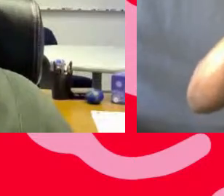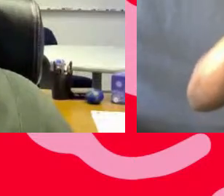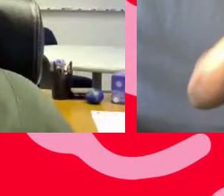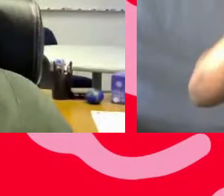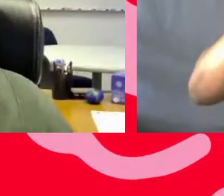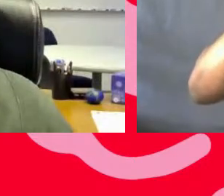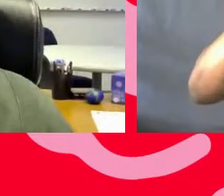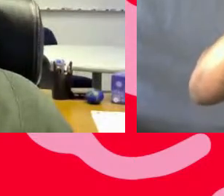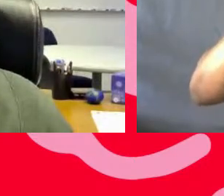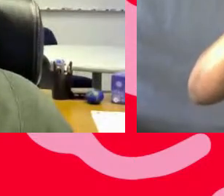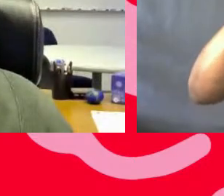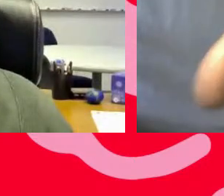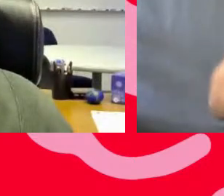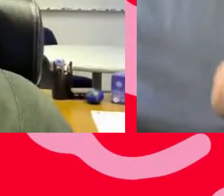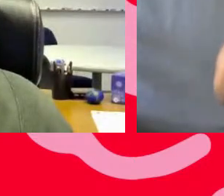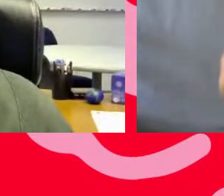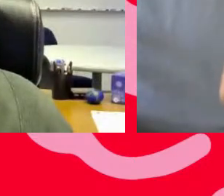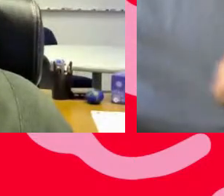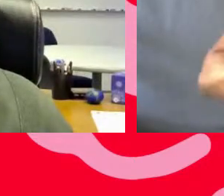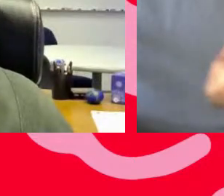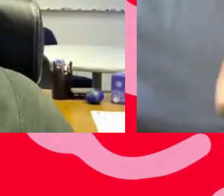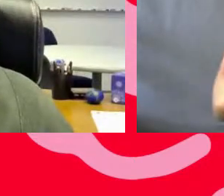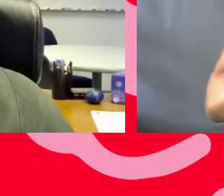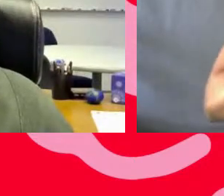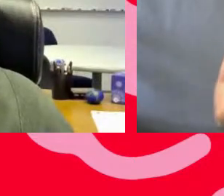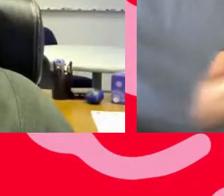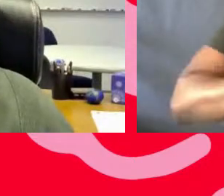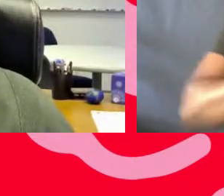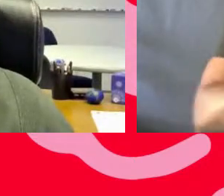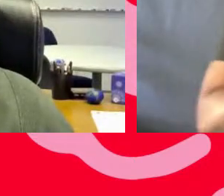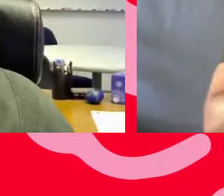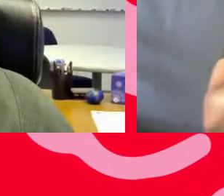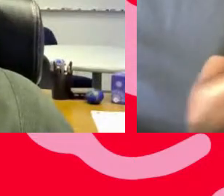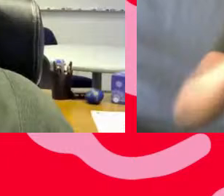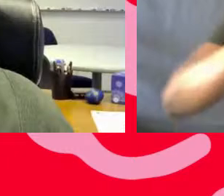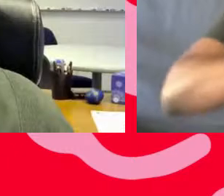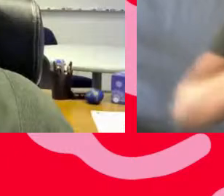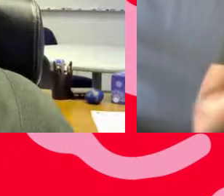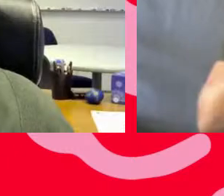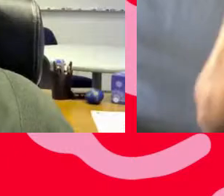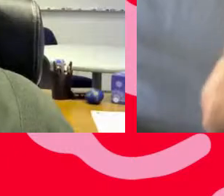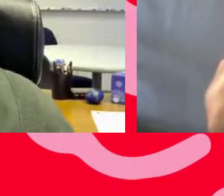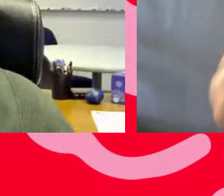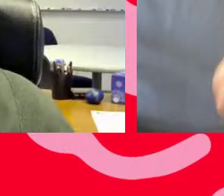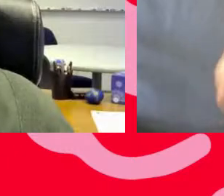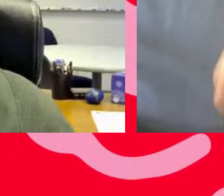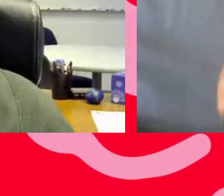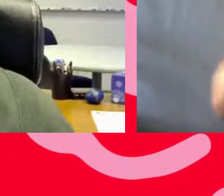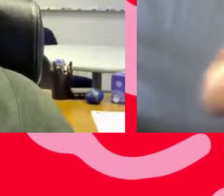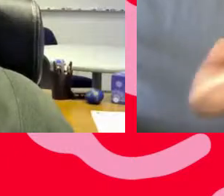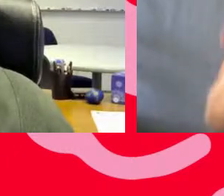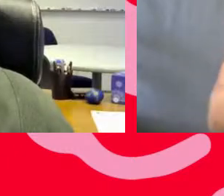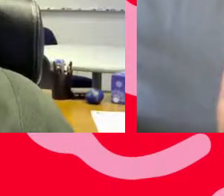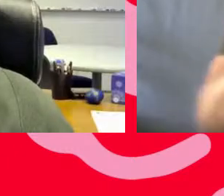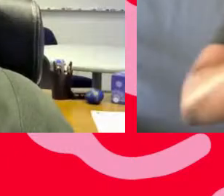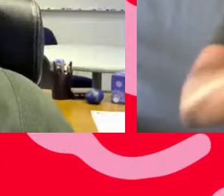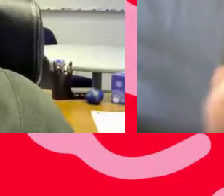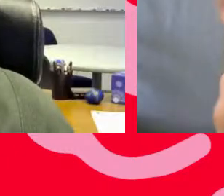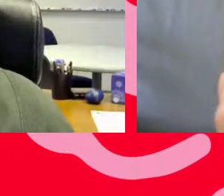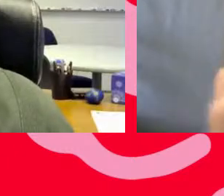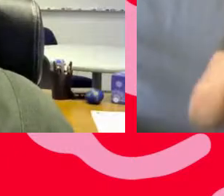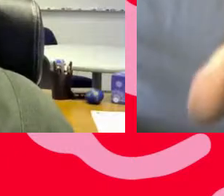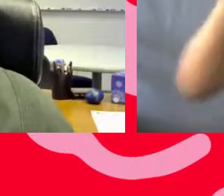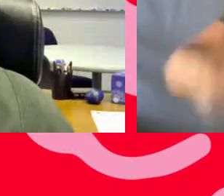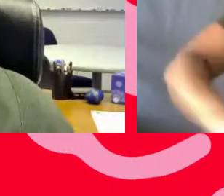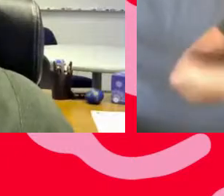to become a member and help us meet our goal. Milwaukee Film couldn't do what we do during the festival as well as